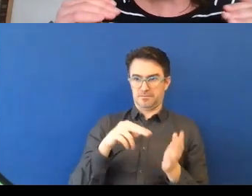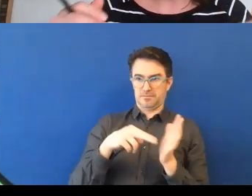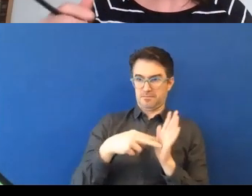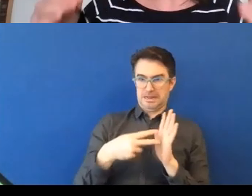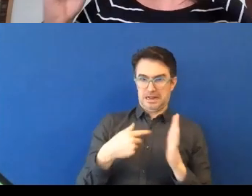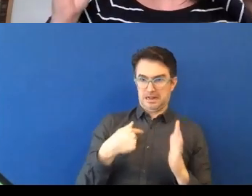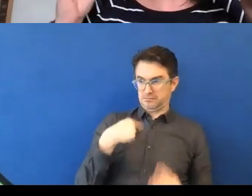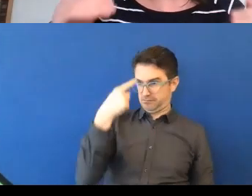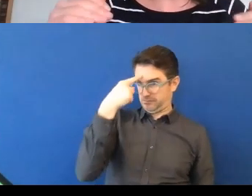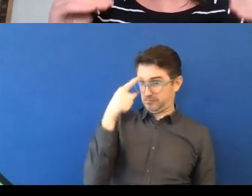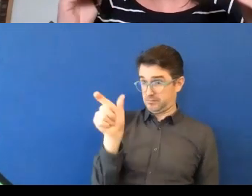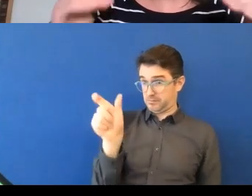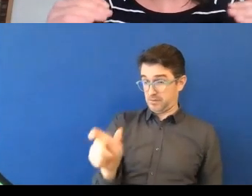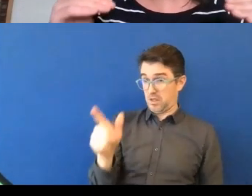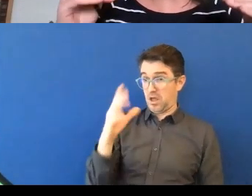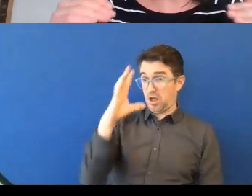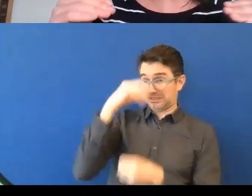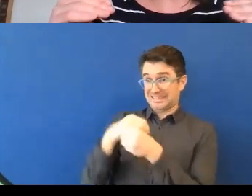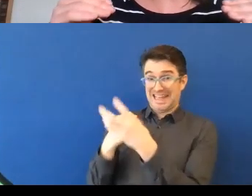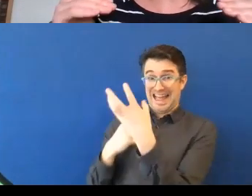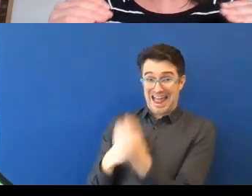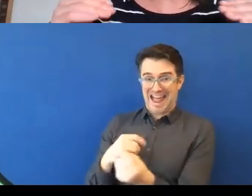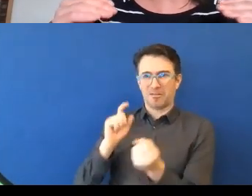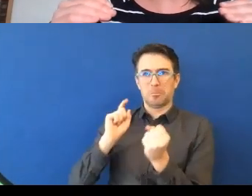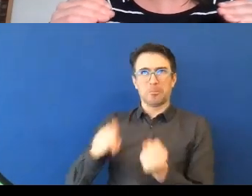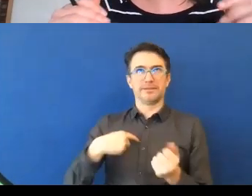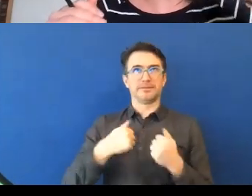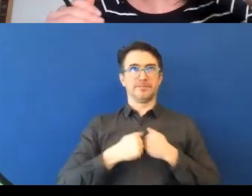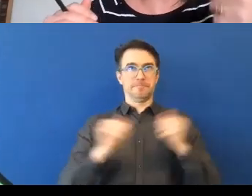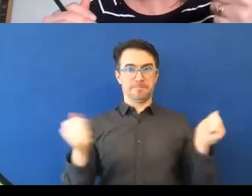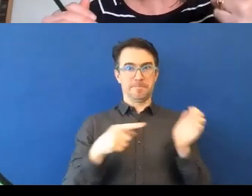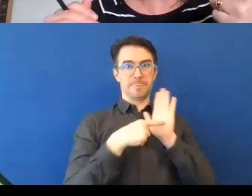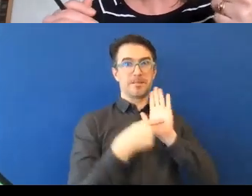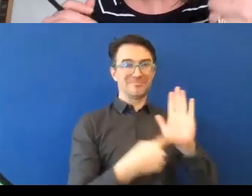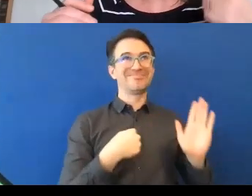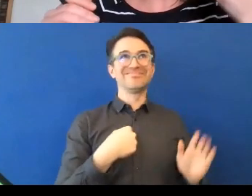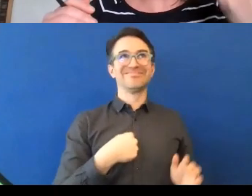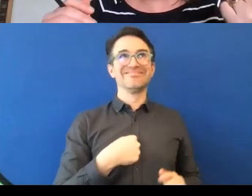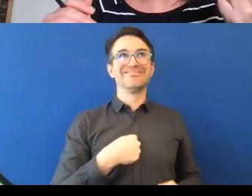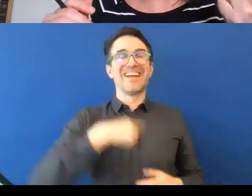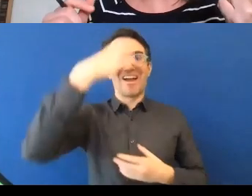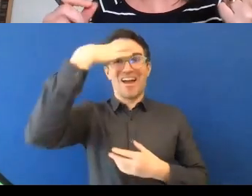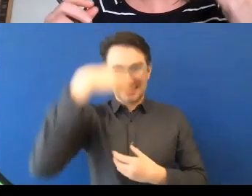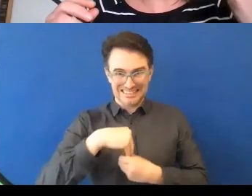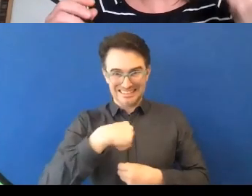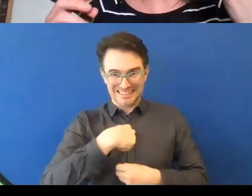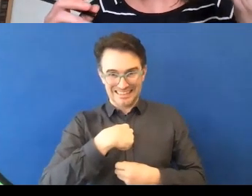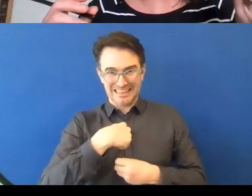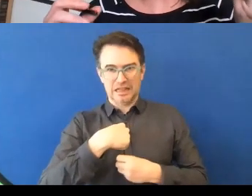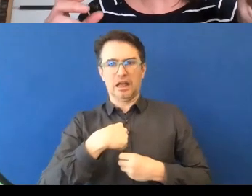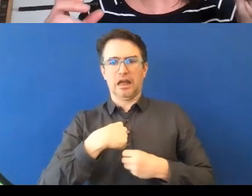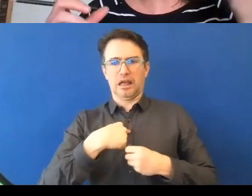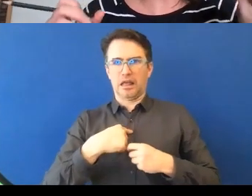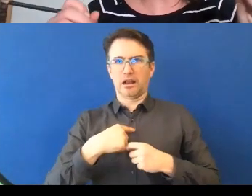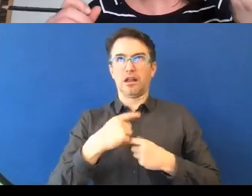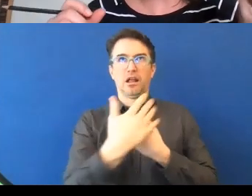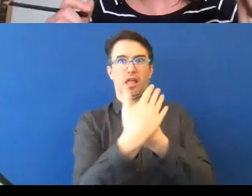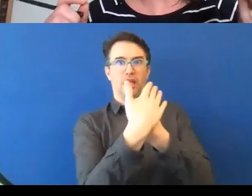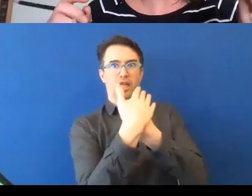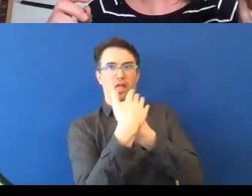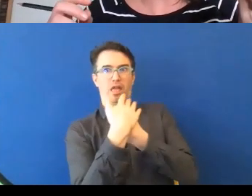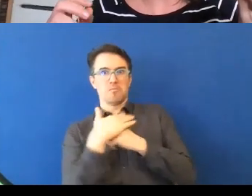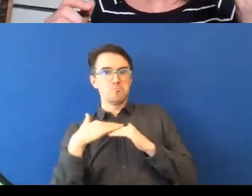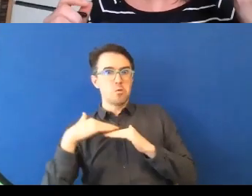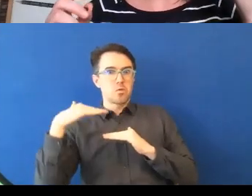autism. It's because the medical and clinical processes for diagnosis are expensive and biased, and then they're known to have systemic